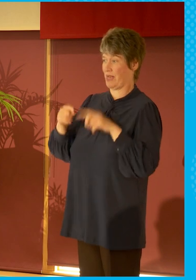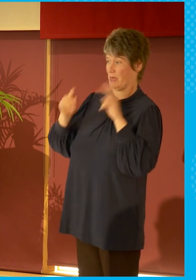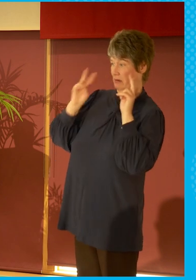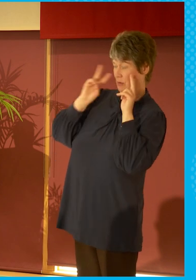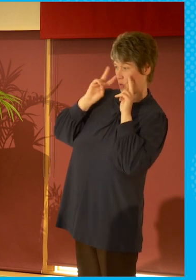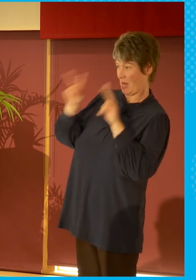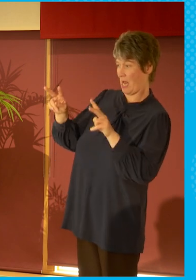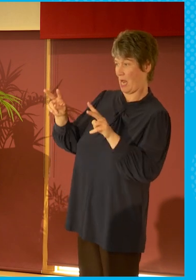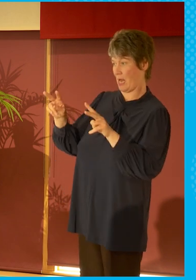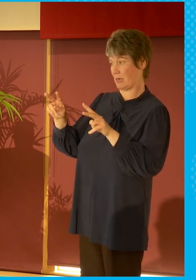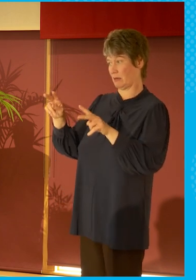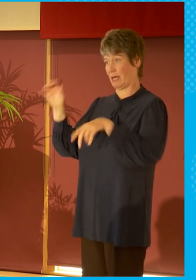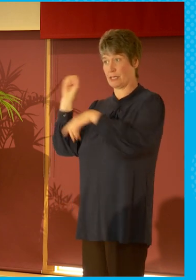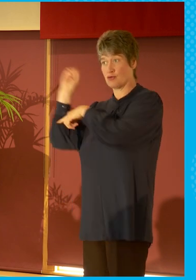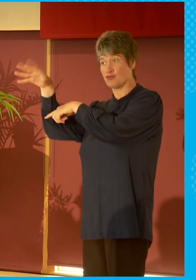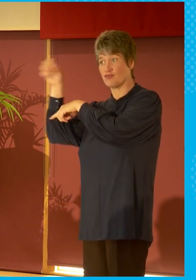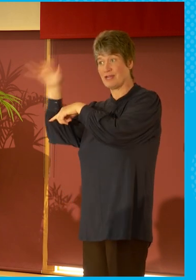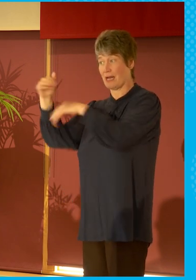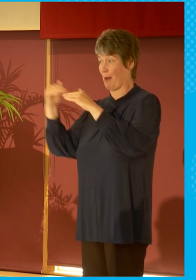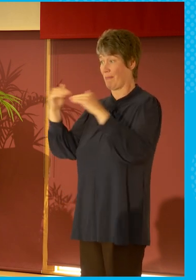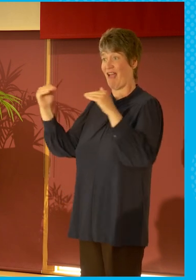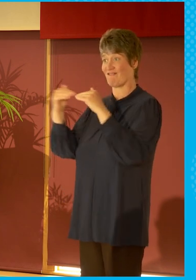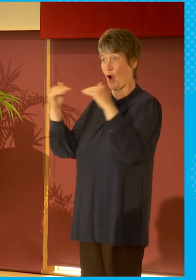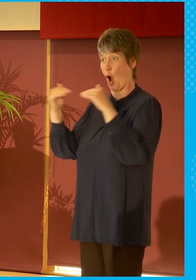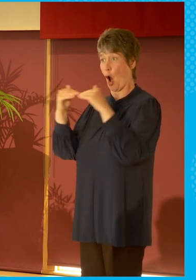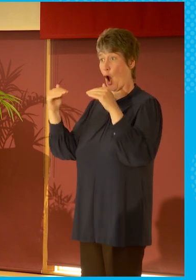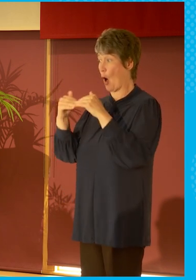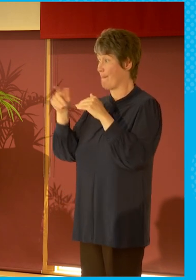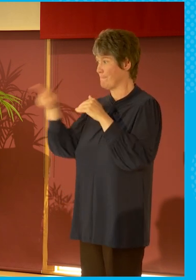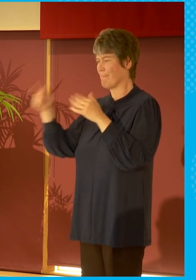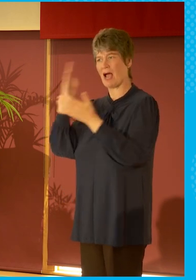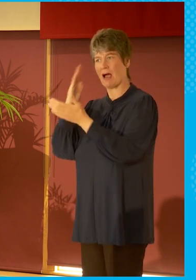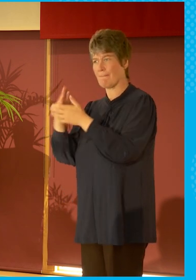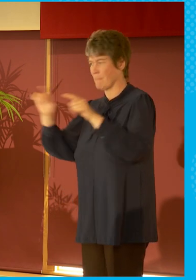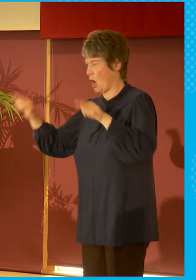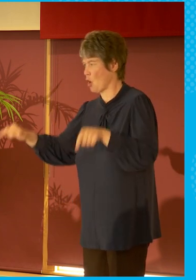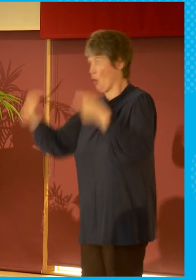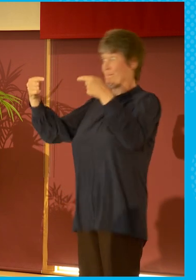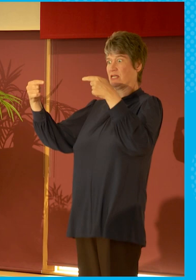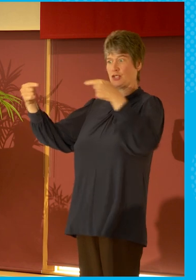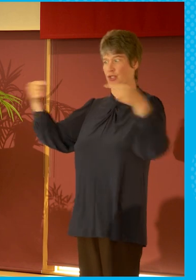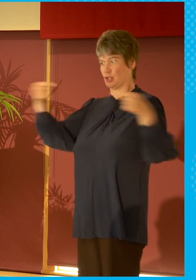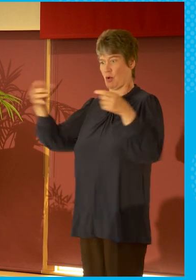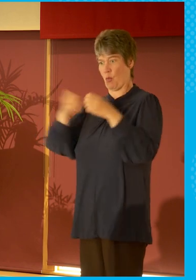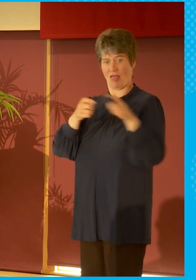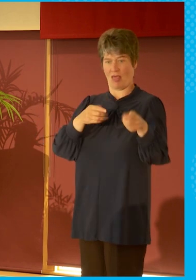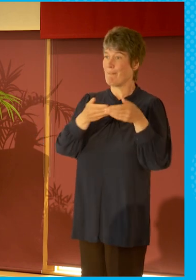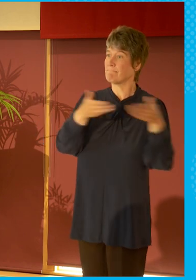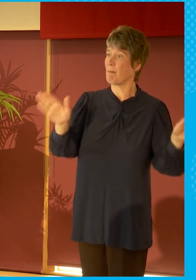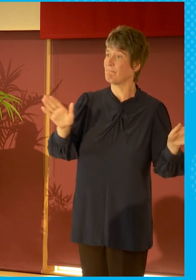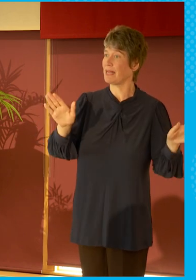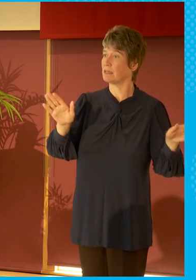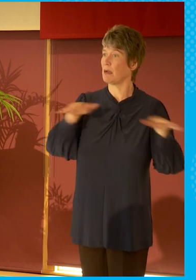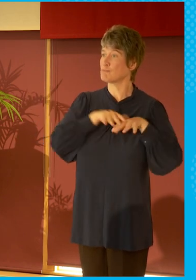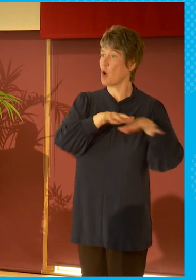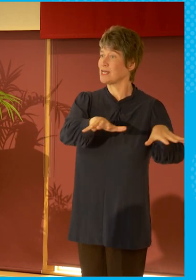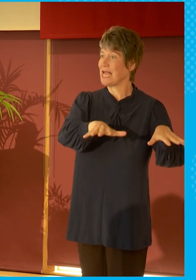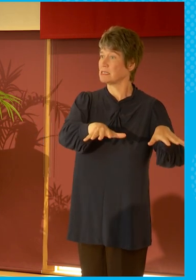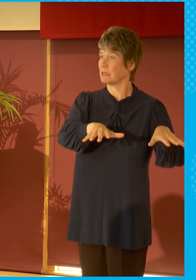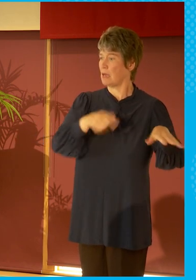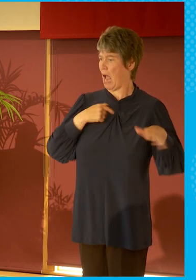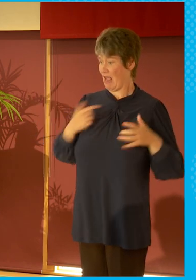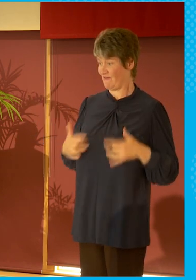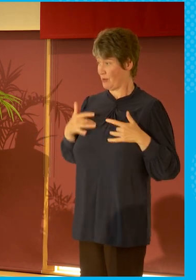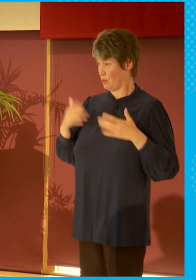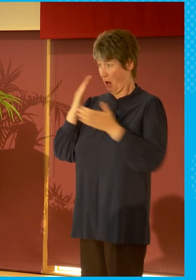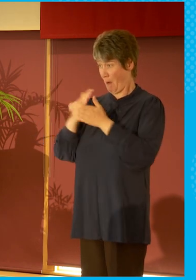being direct competition with the public part of broadcasting. And I don't see the future as them being in competition at all. I think they